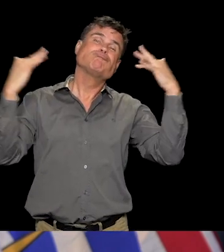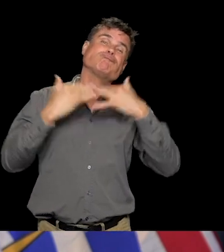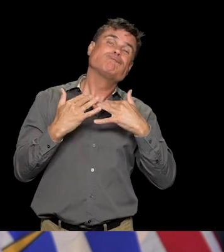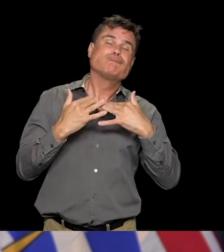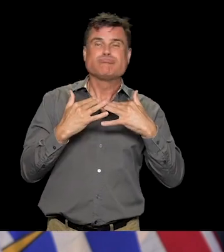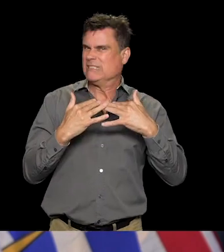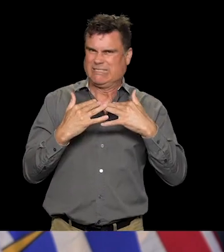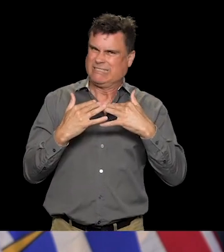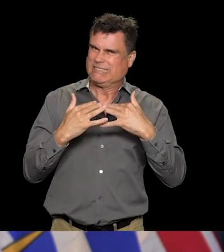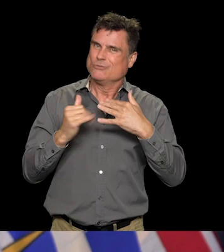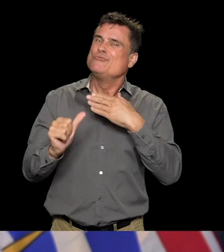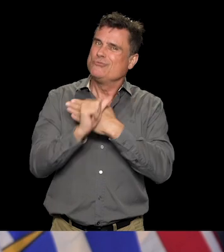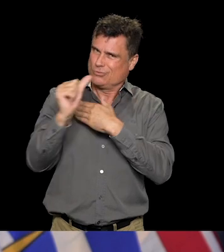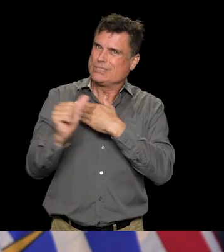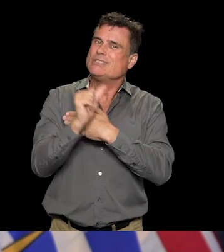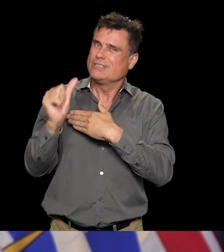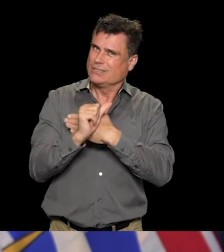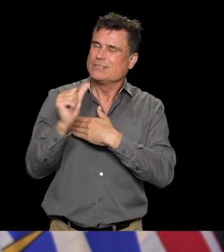Richard Zissman, Global News.